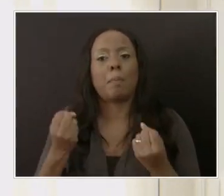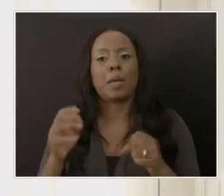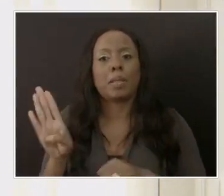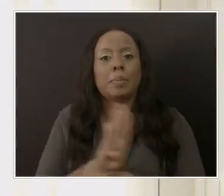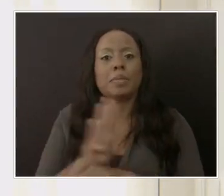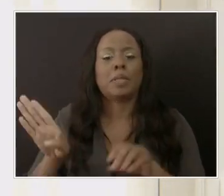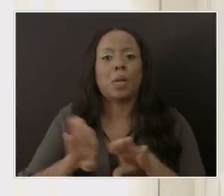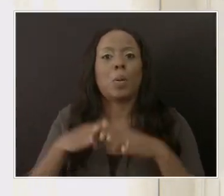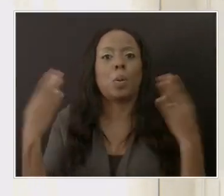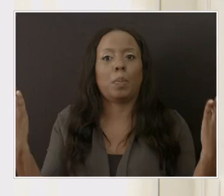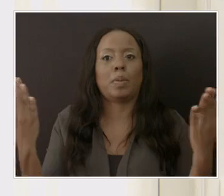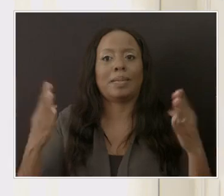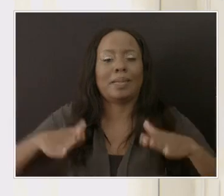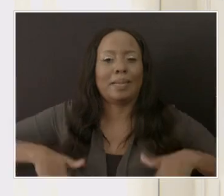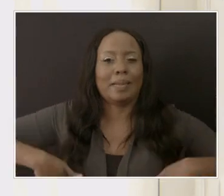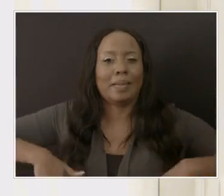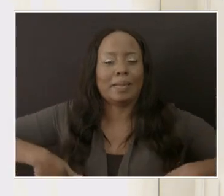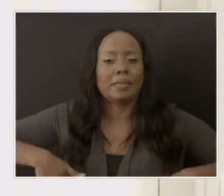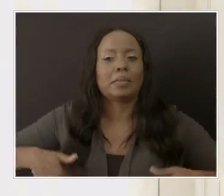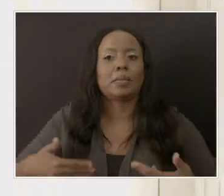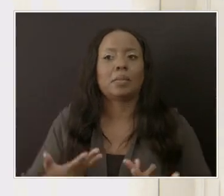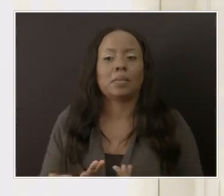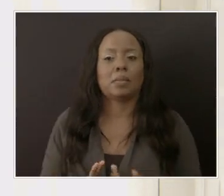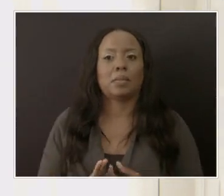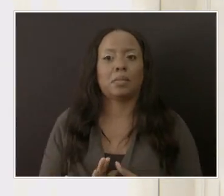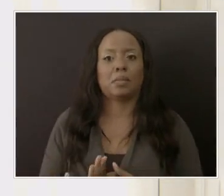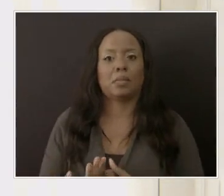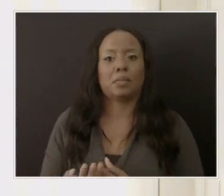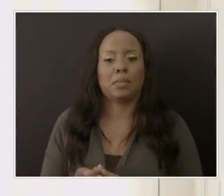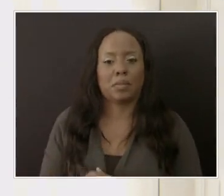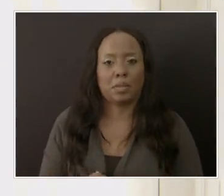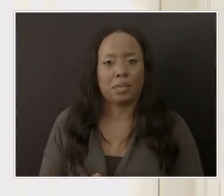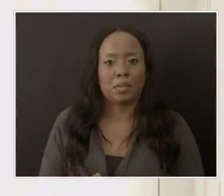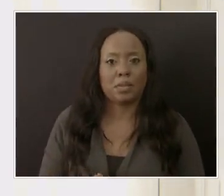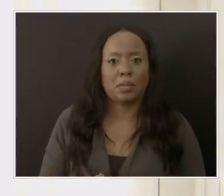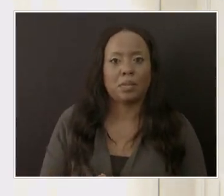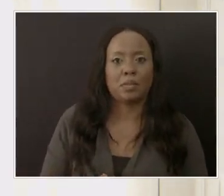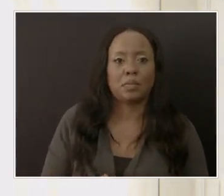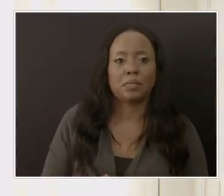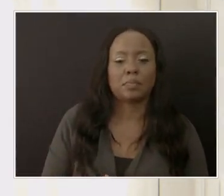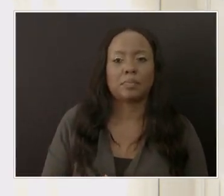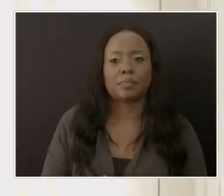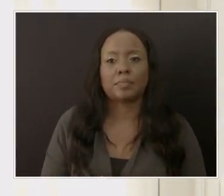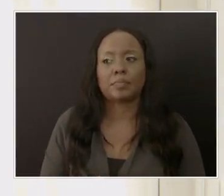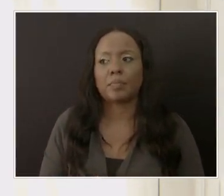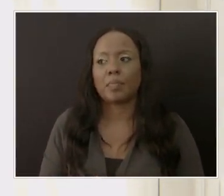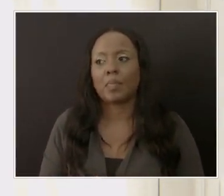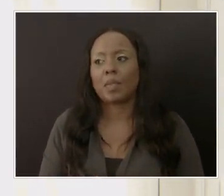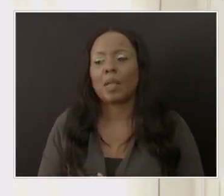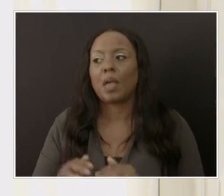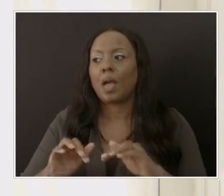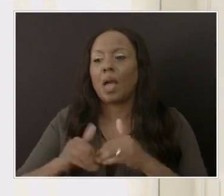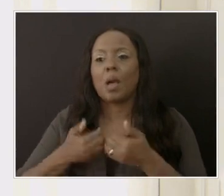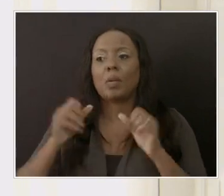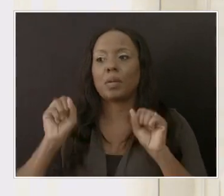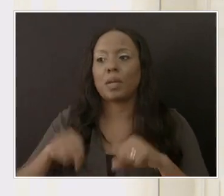later. How has that affected the manpower that is needed in the COVID unit to carry out its duties?